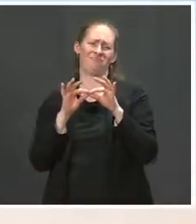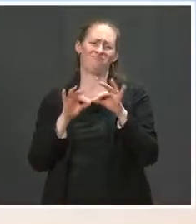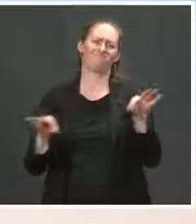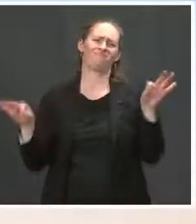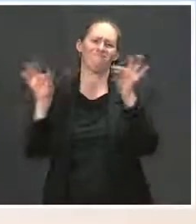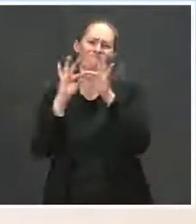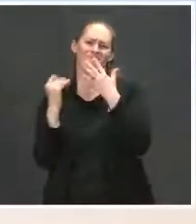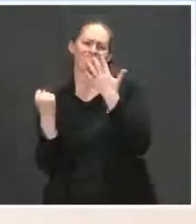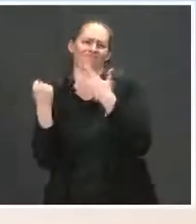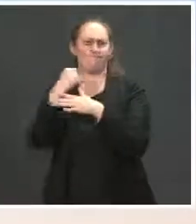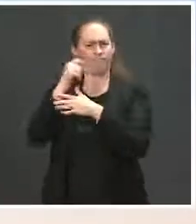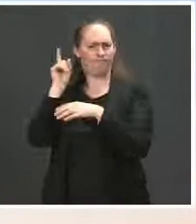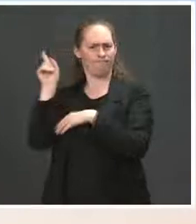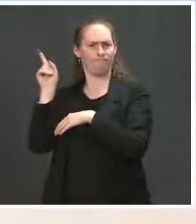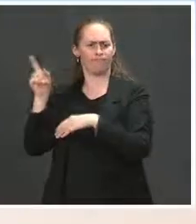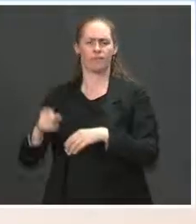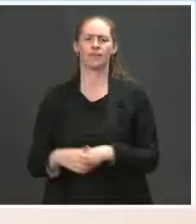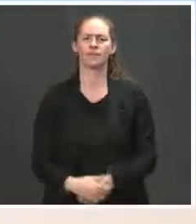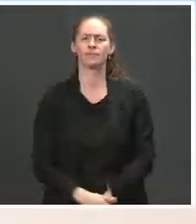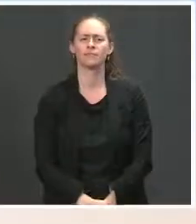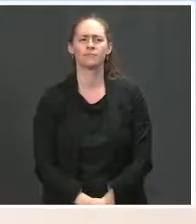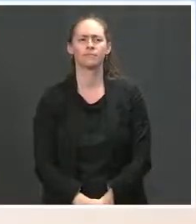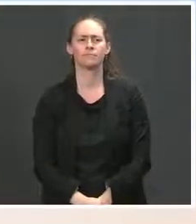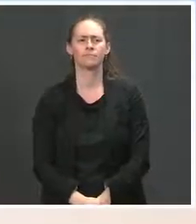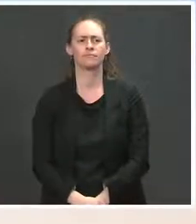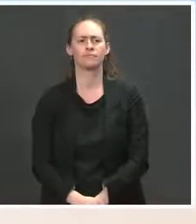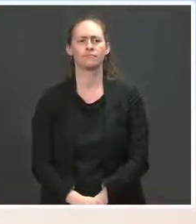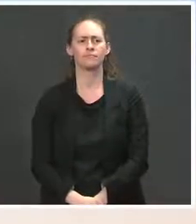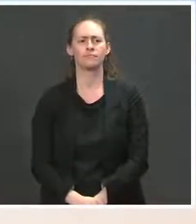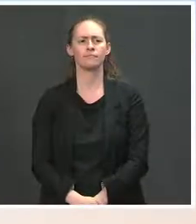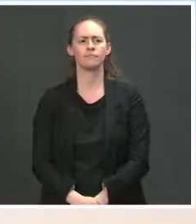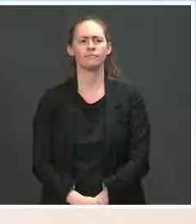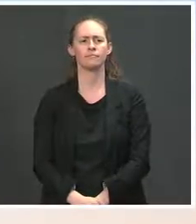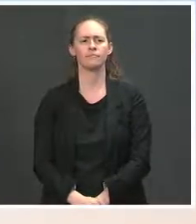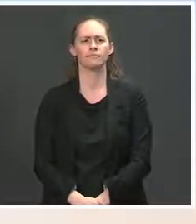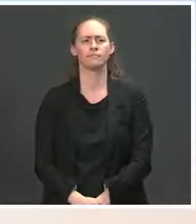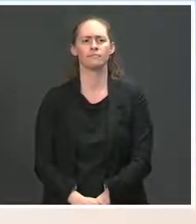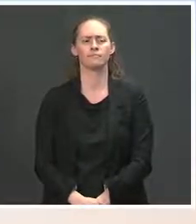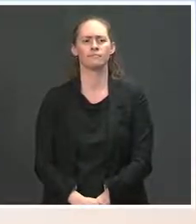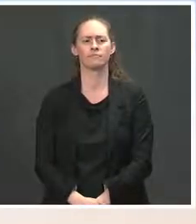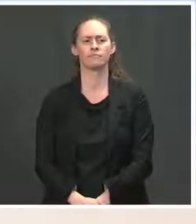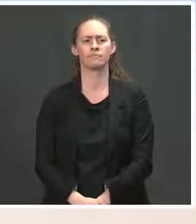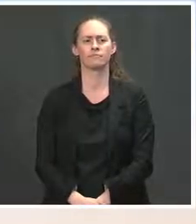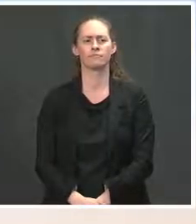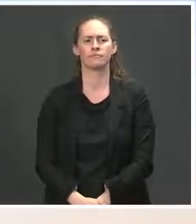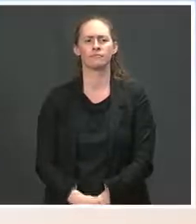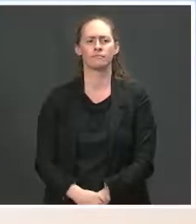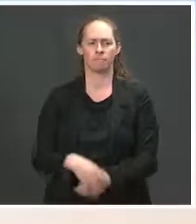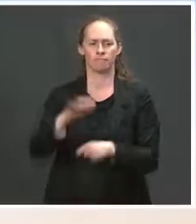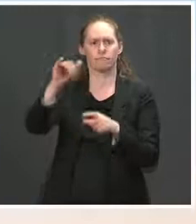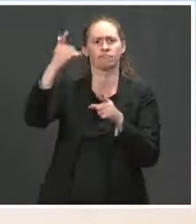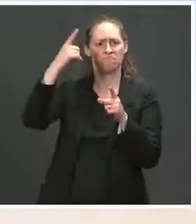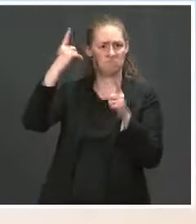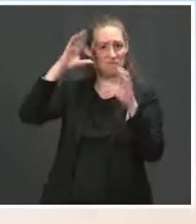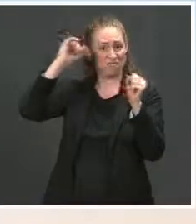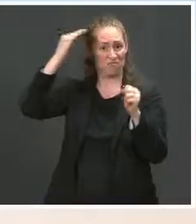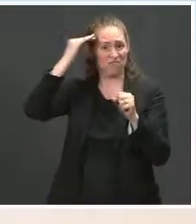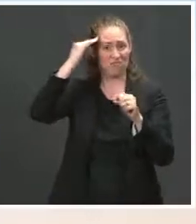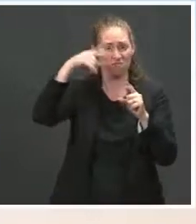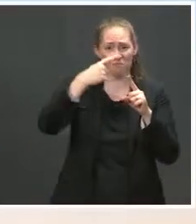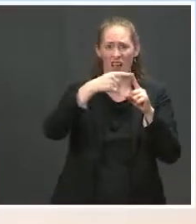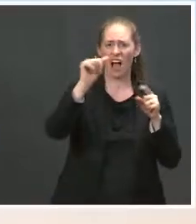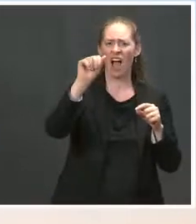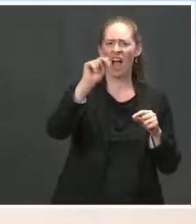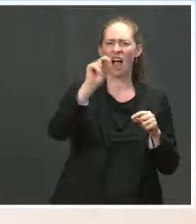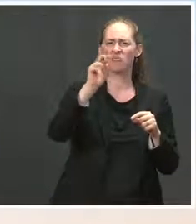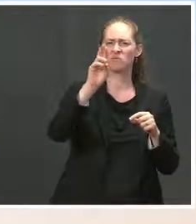ahead. Thanks, Jen. Is the President aware of the shooting death of Andrew Brown, a Black man from Elizabeth City, North Carolina? And does